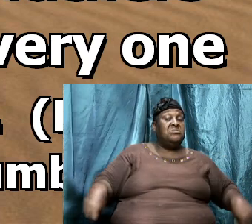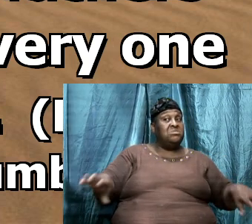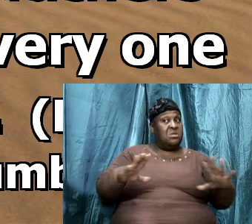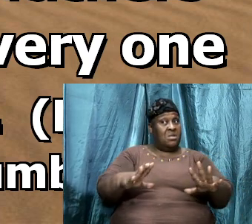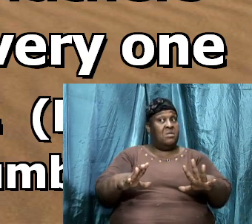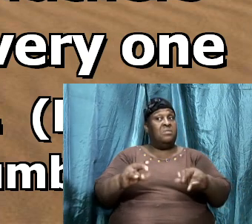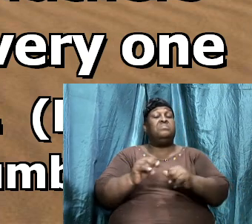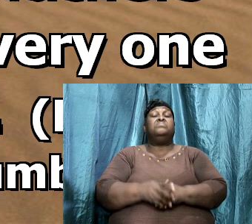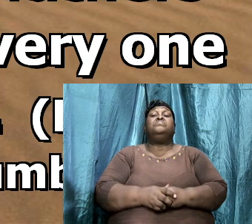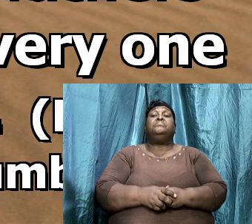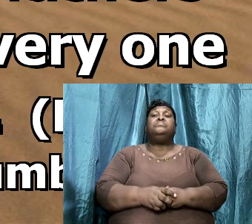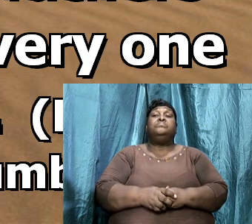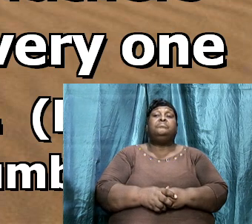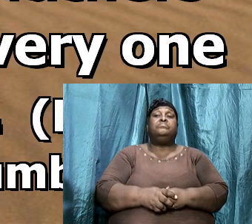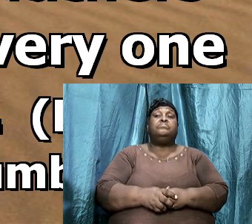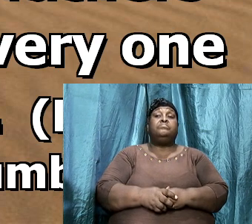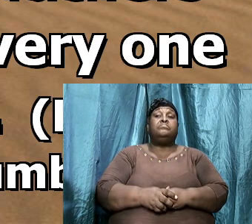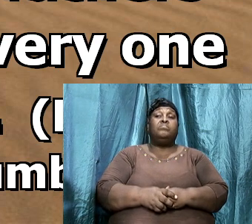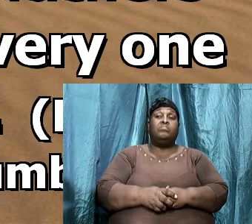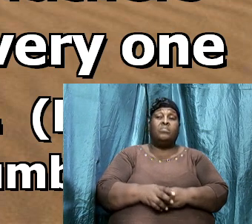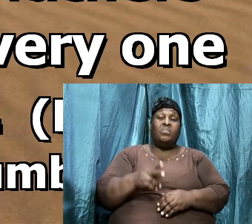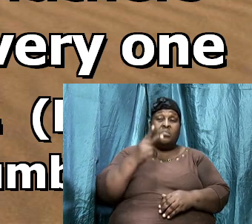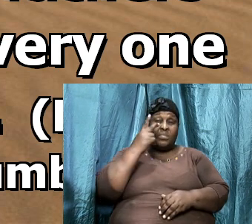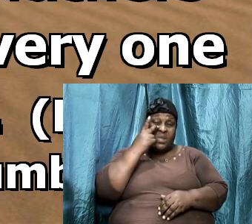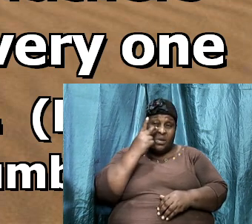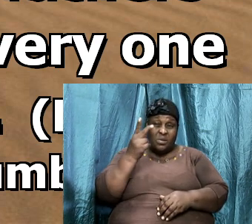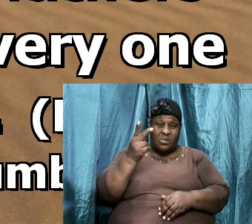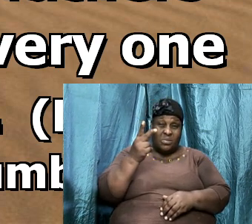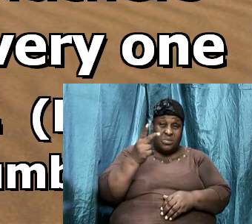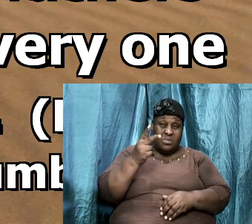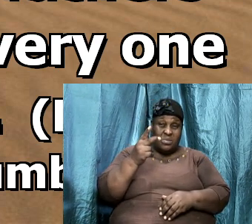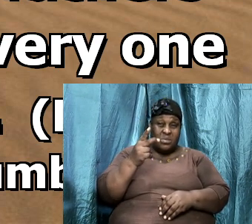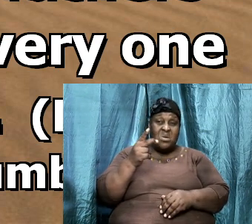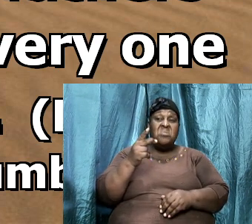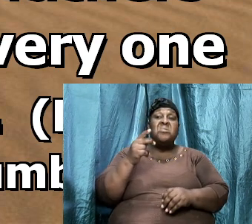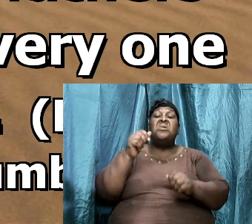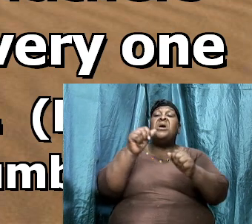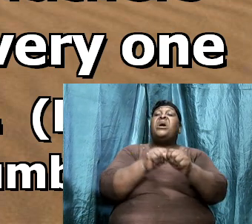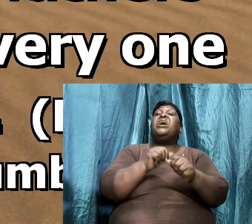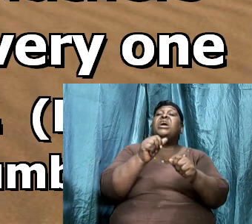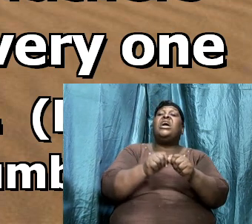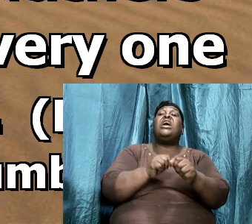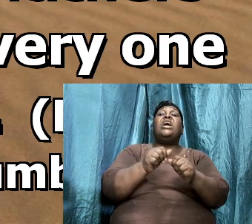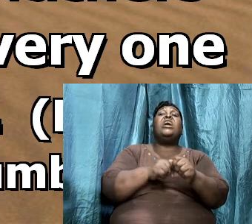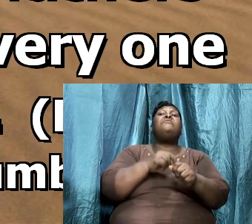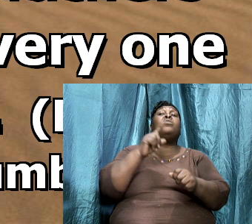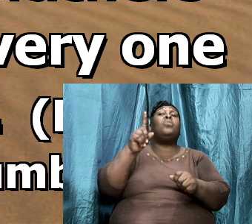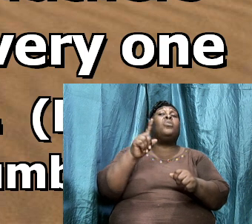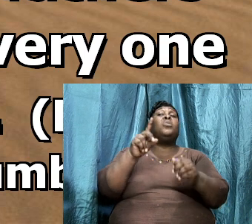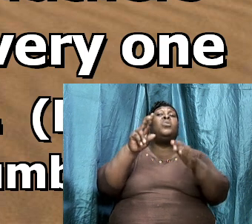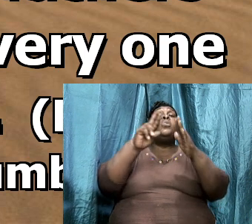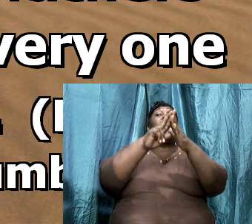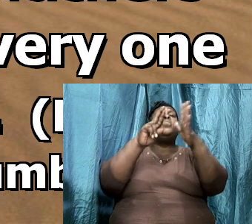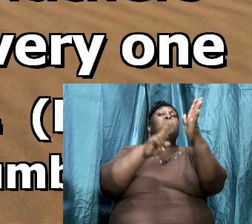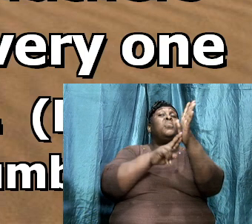We're clear on that. But, look at the bottom part of the scripture. It says, everyone a ruler